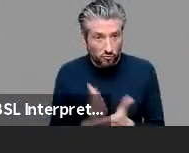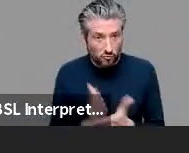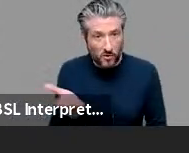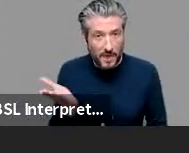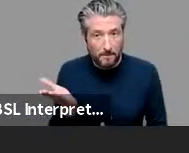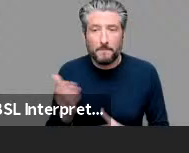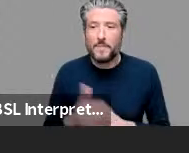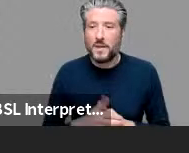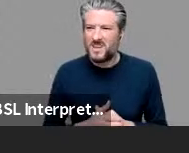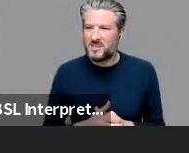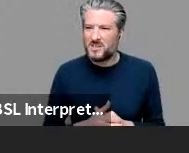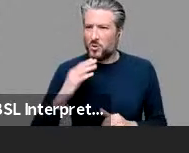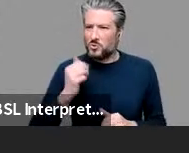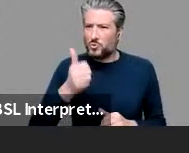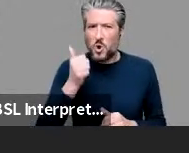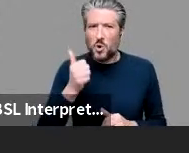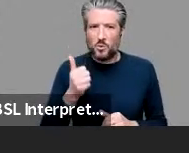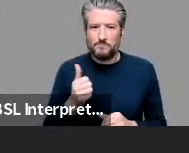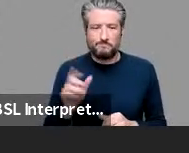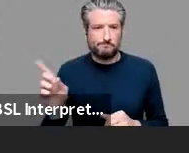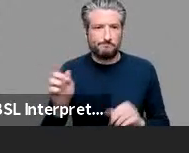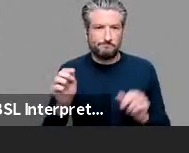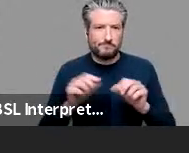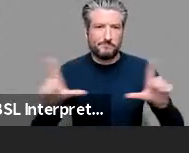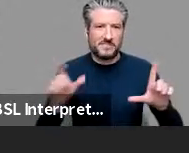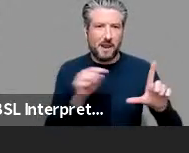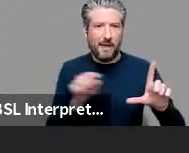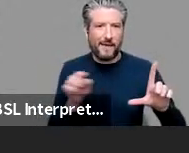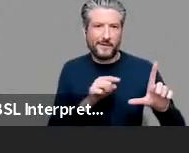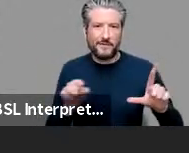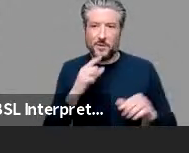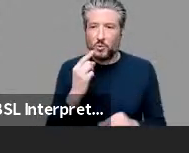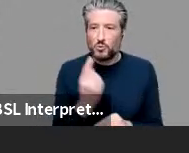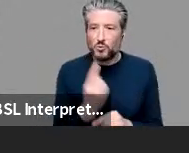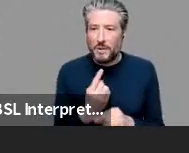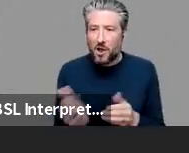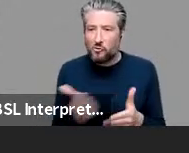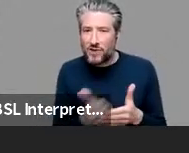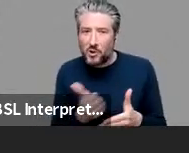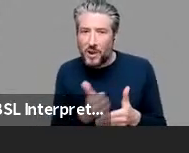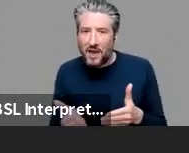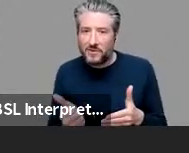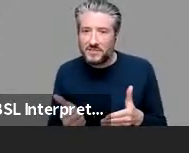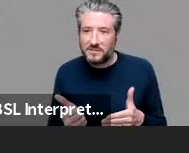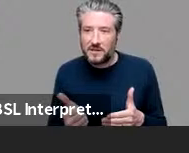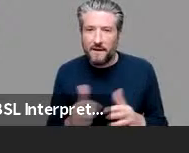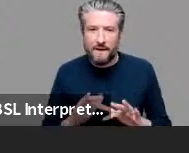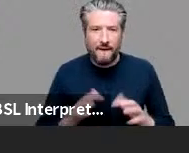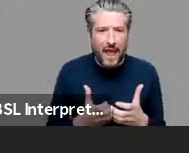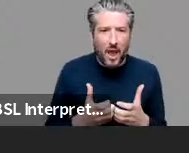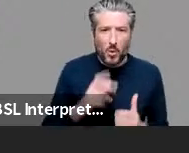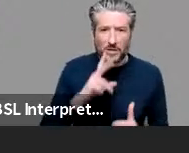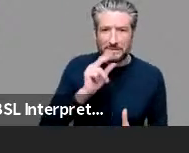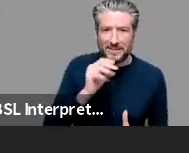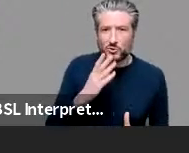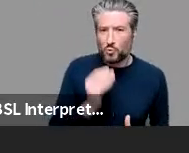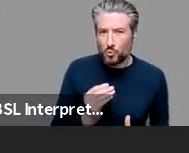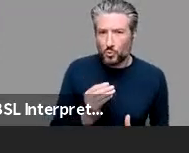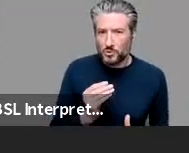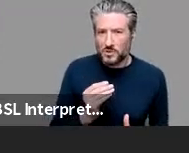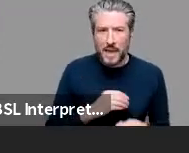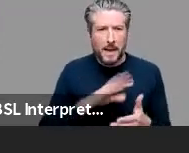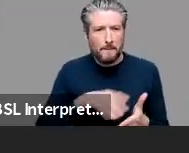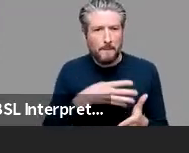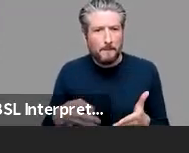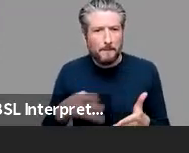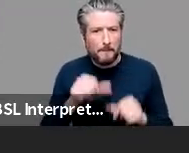can detect in the data are really discovered and exploited by native speakers what do these patterns look like do they